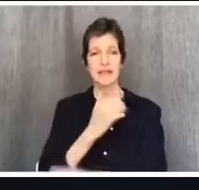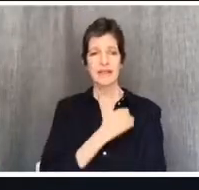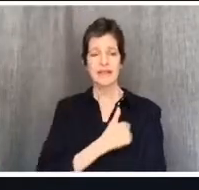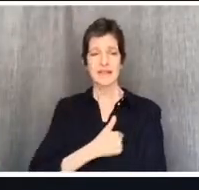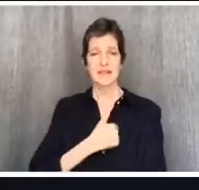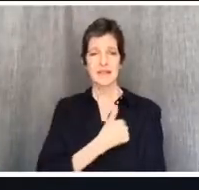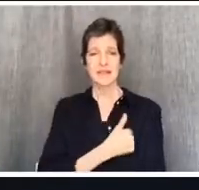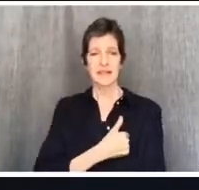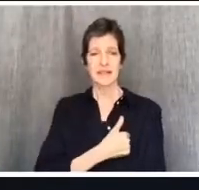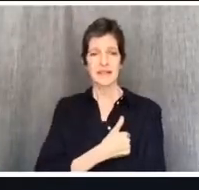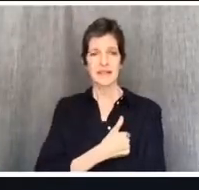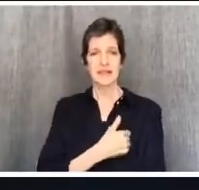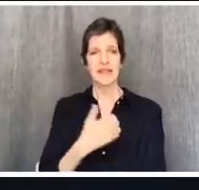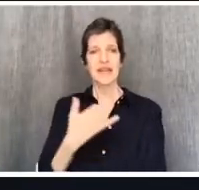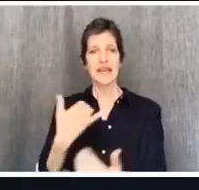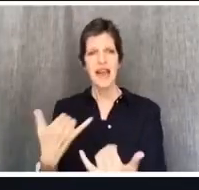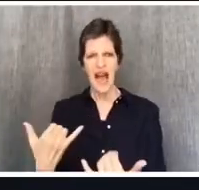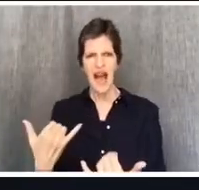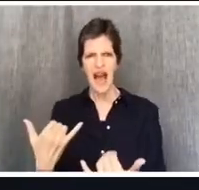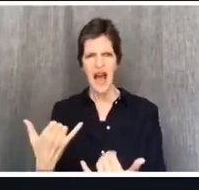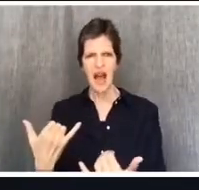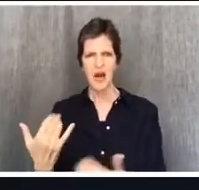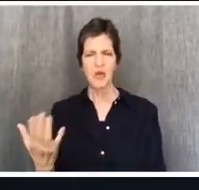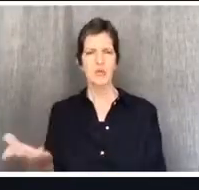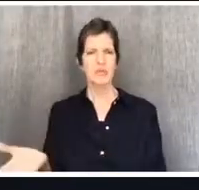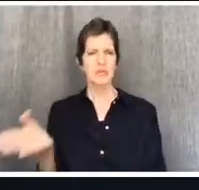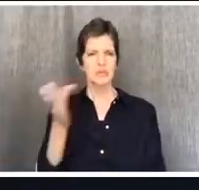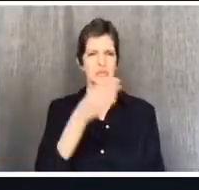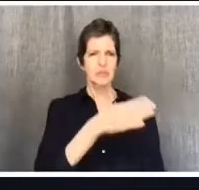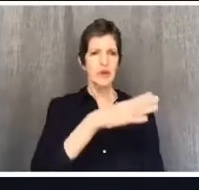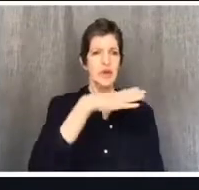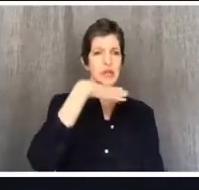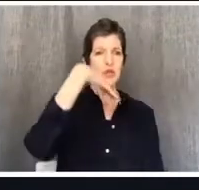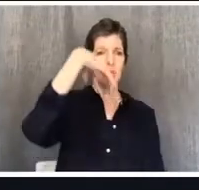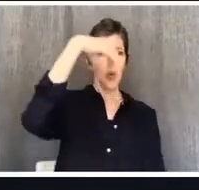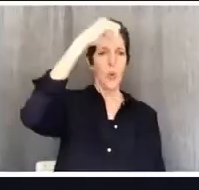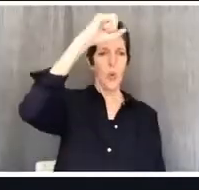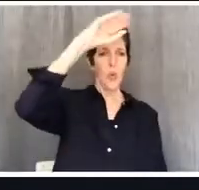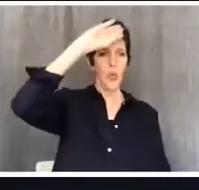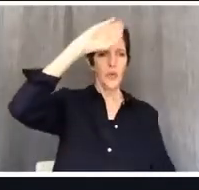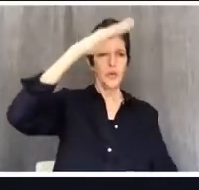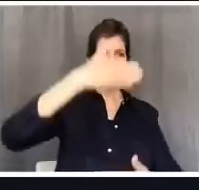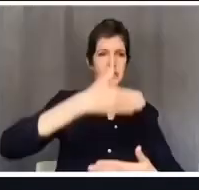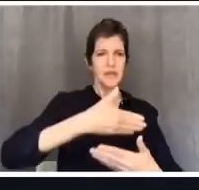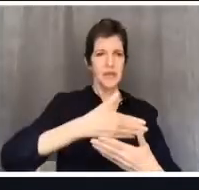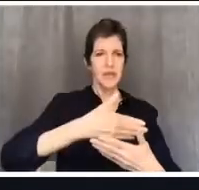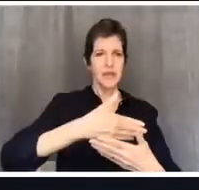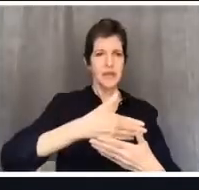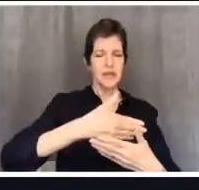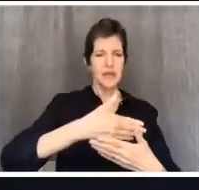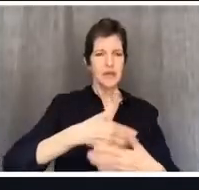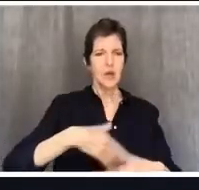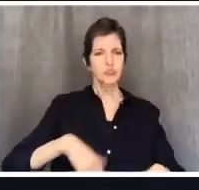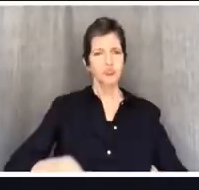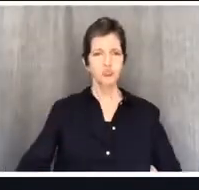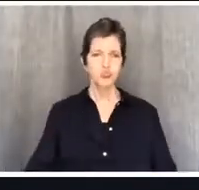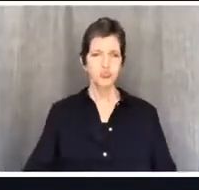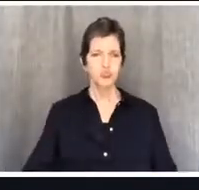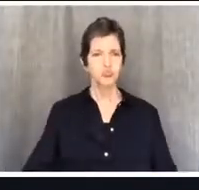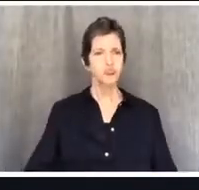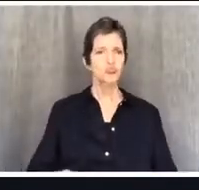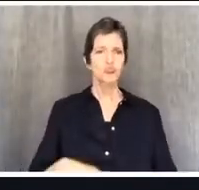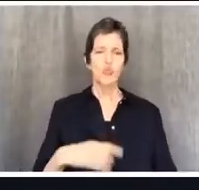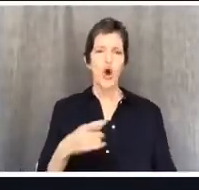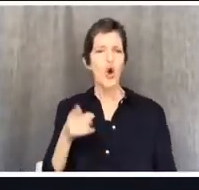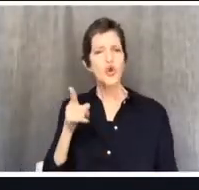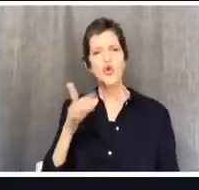We see the legalist. The father finds the older son who's pouting out in the shed, who's angry because the younger brother has come back home